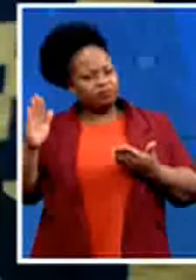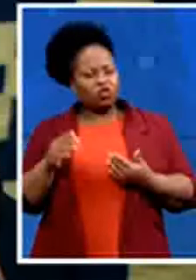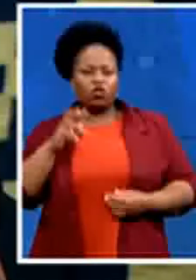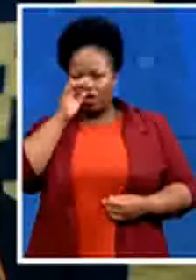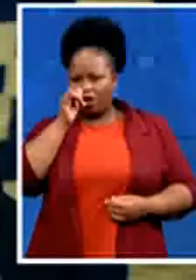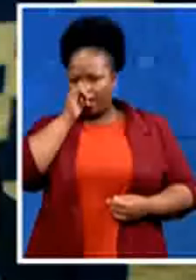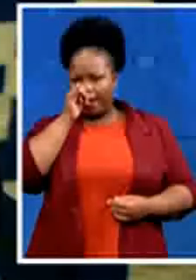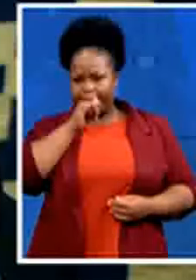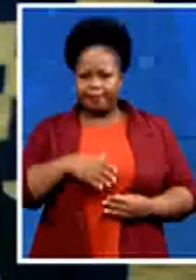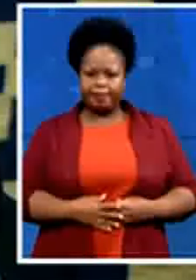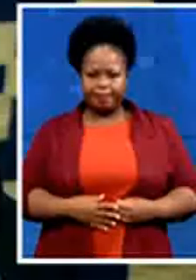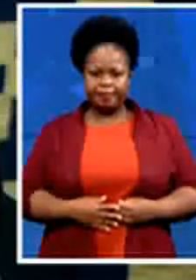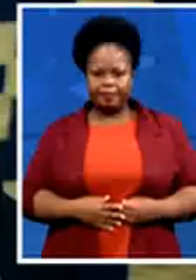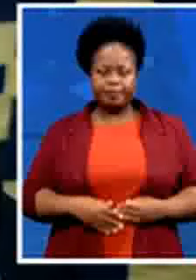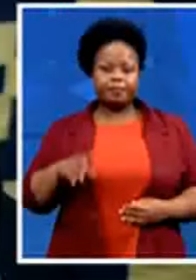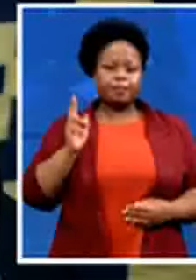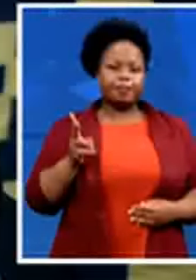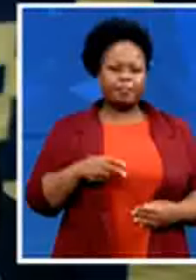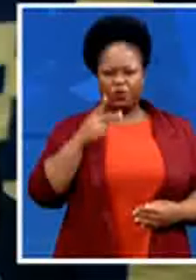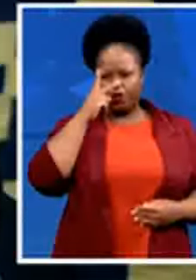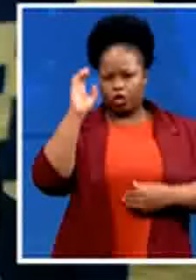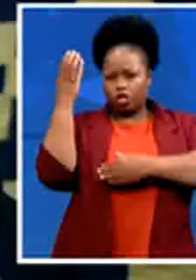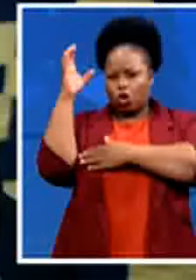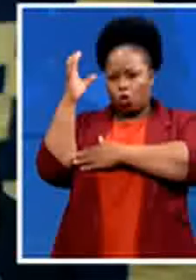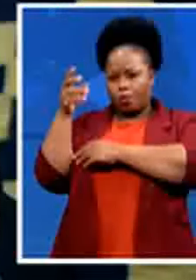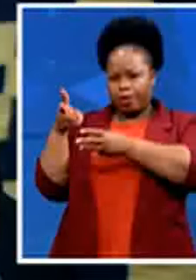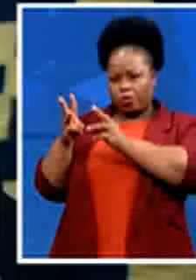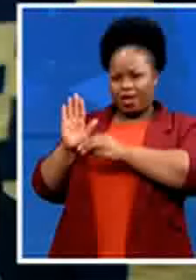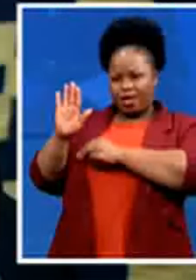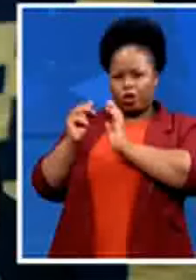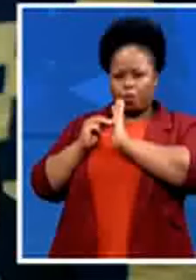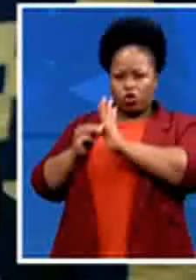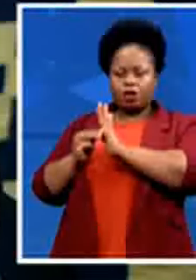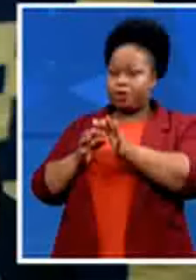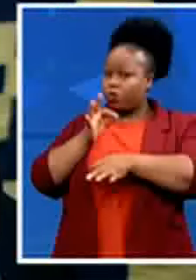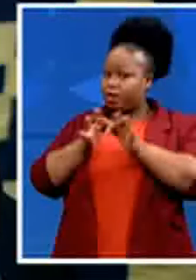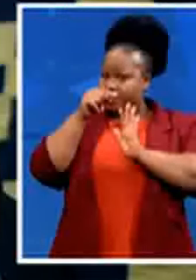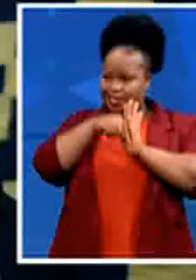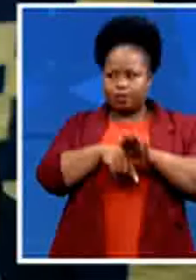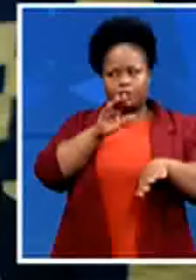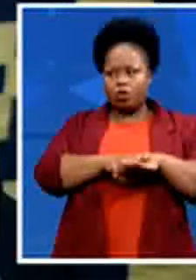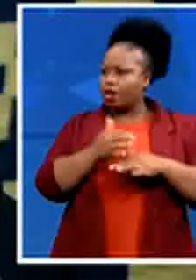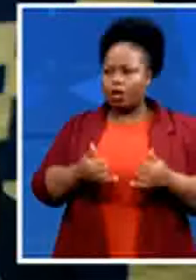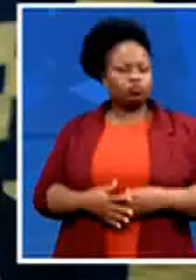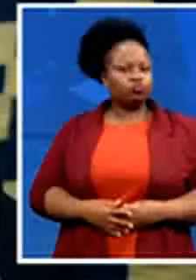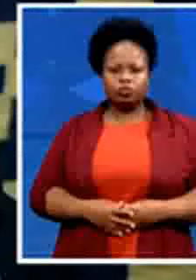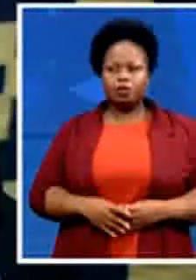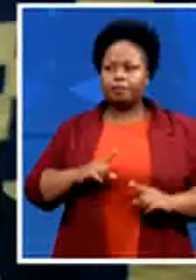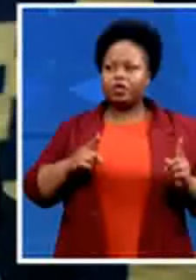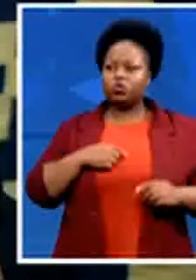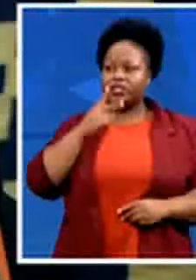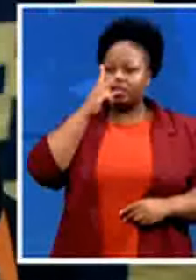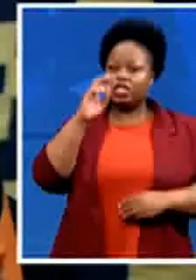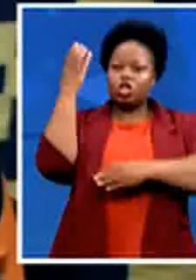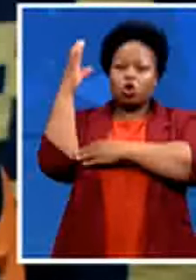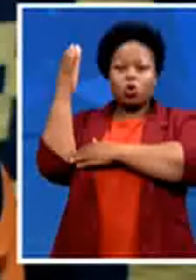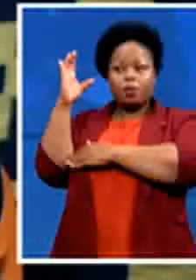colombian model and we will not go into detail now but what we've seen in colombia is that they were